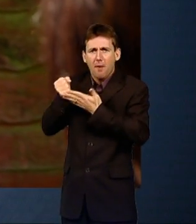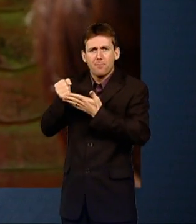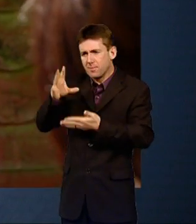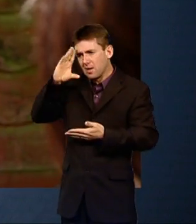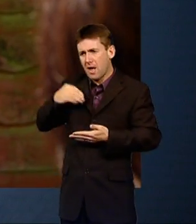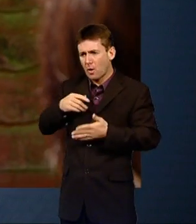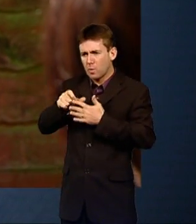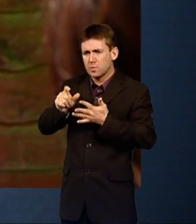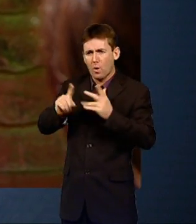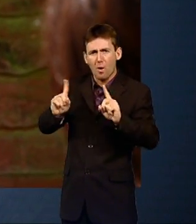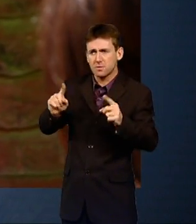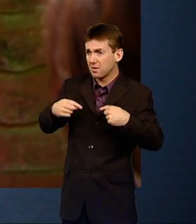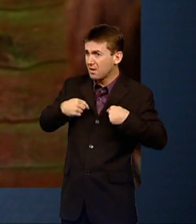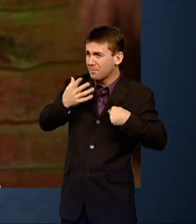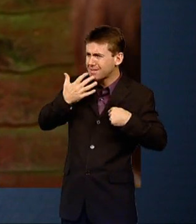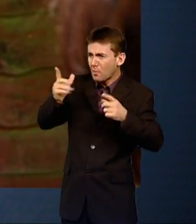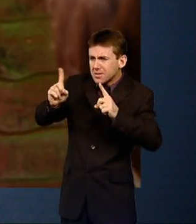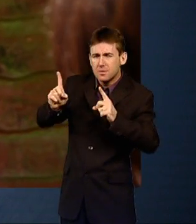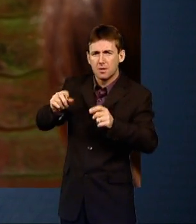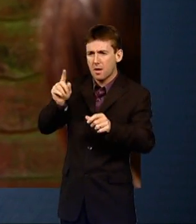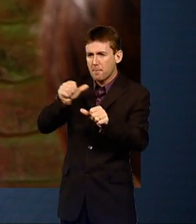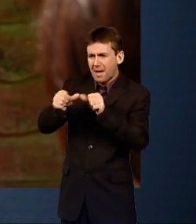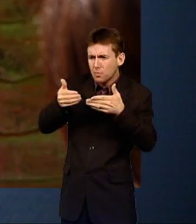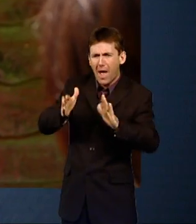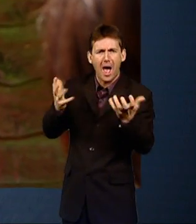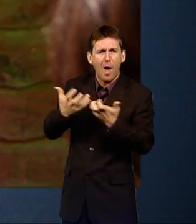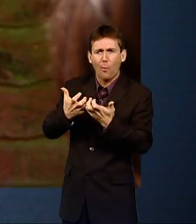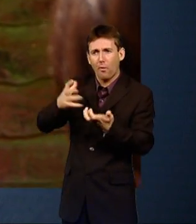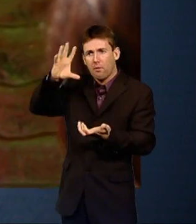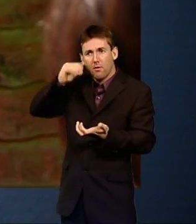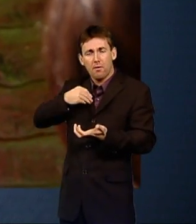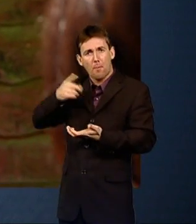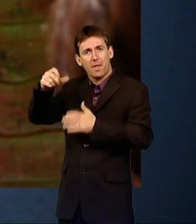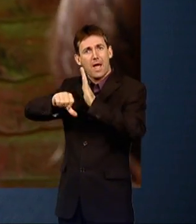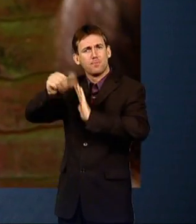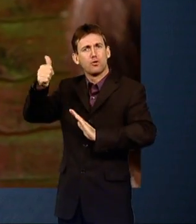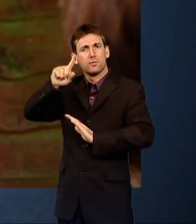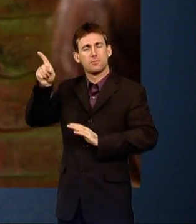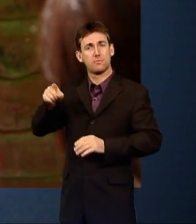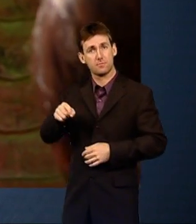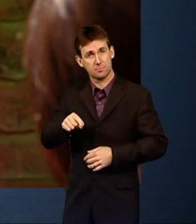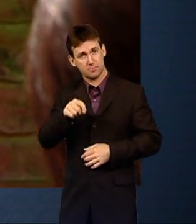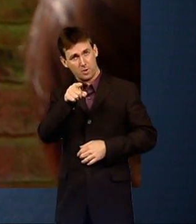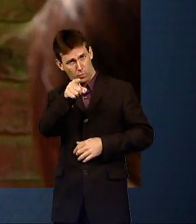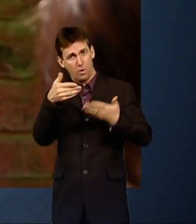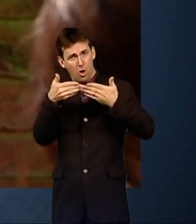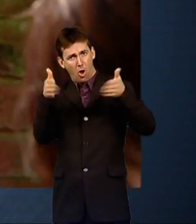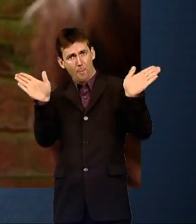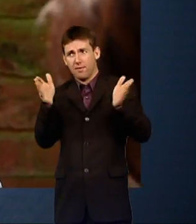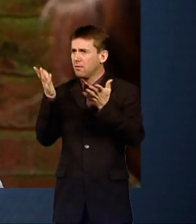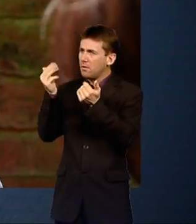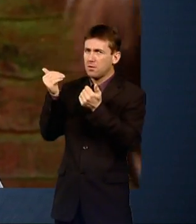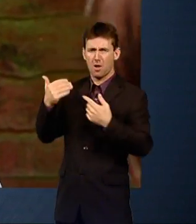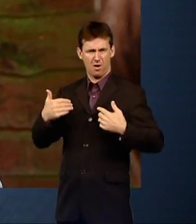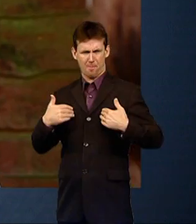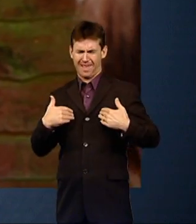where we're going wrong, if we have gone wrong, and to help us to put things right and do things differently. So you're truly open to that as a parent? I